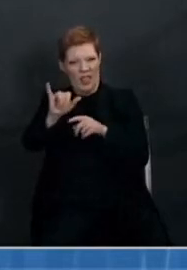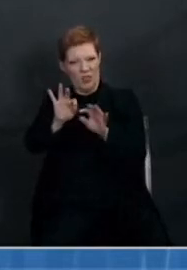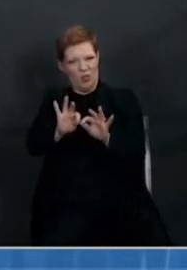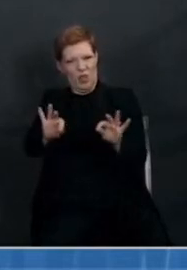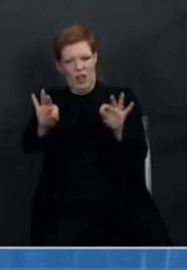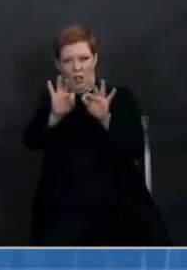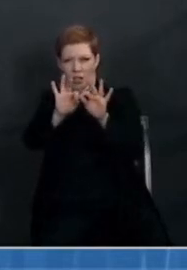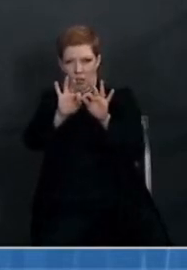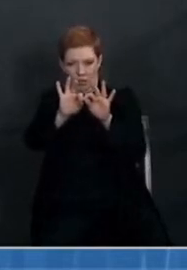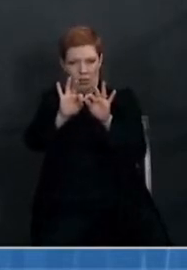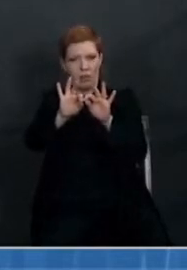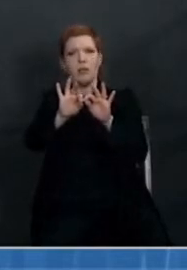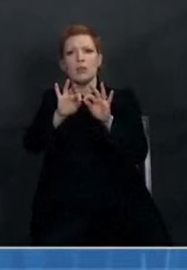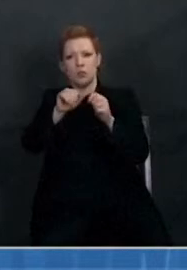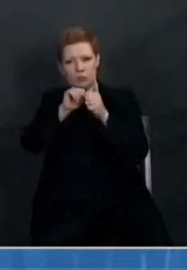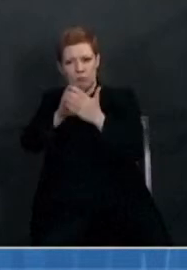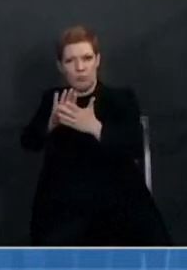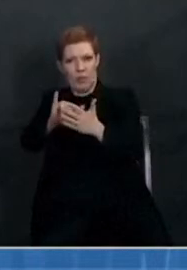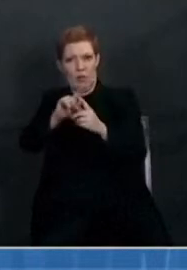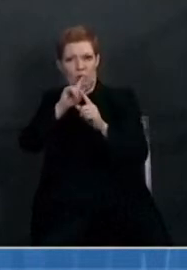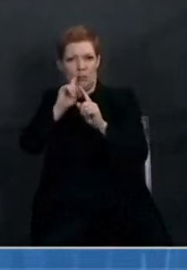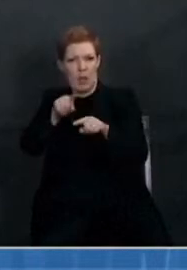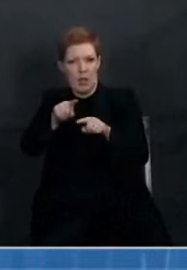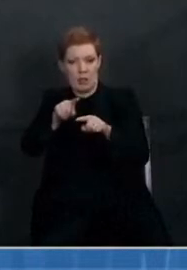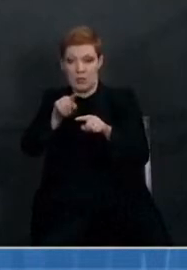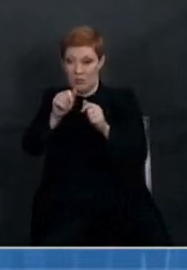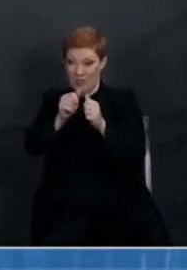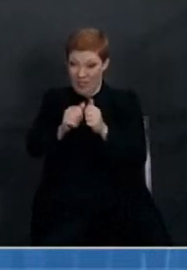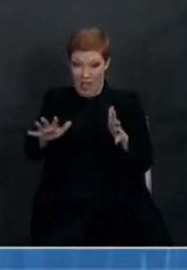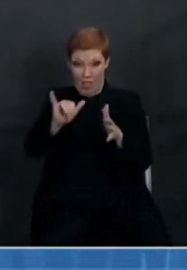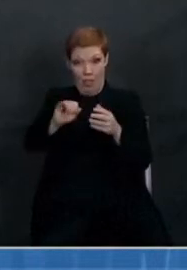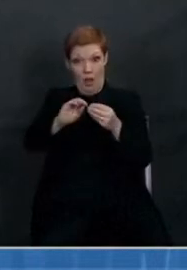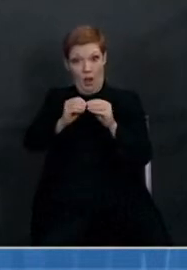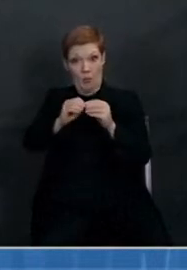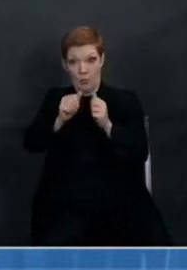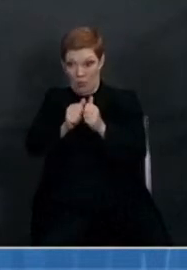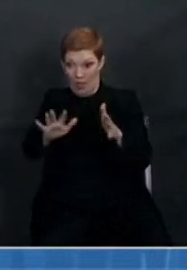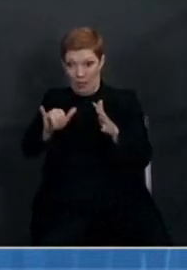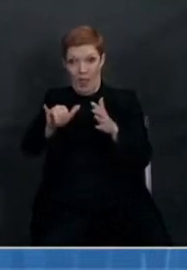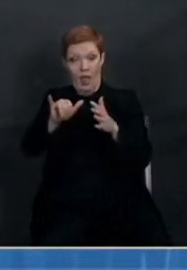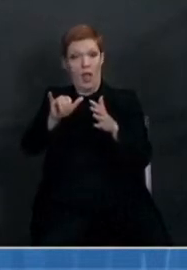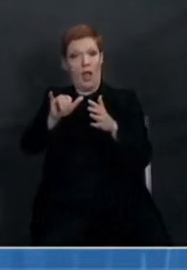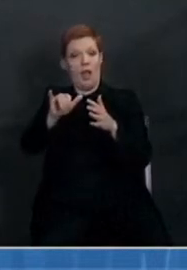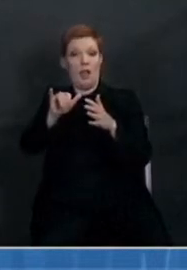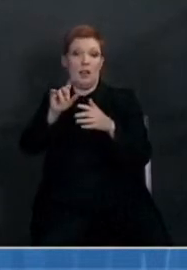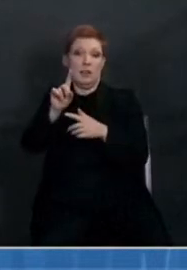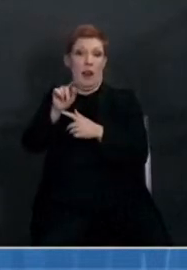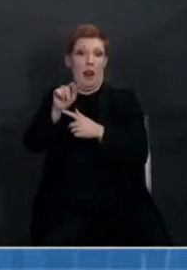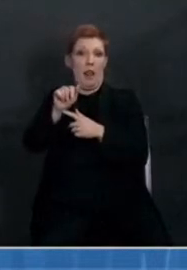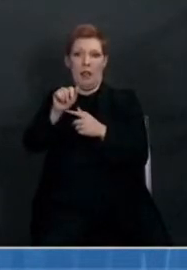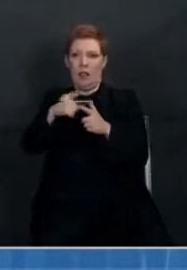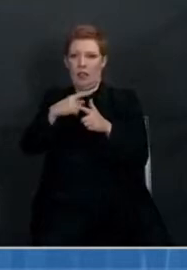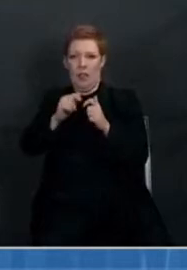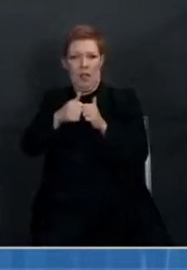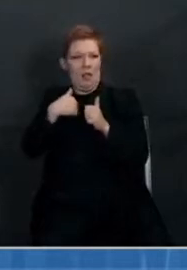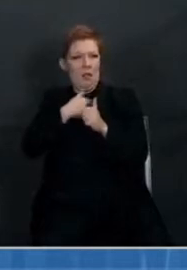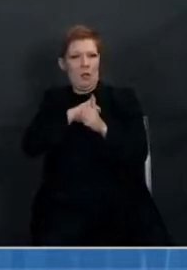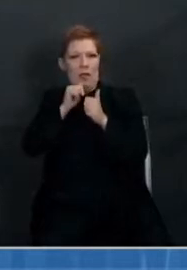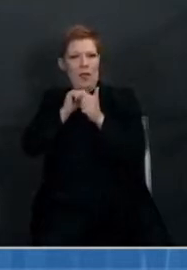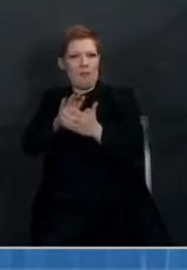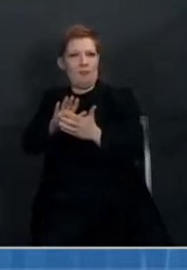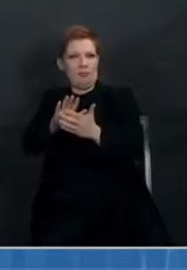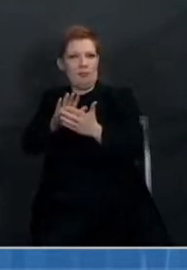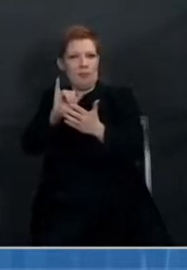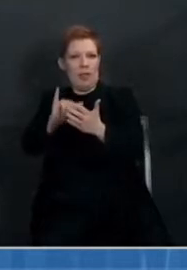You know, without good data, we are at a disadvantage in terms of equity planning. So what we don't know about COVID-19 inequity, I mean,